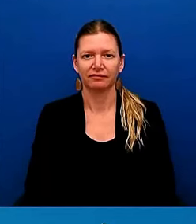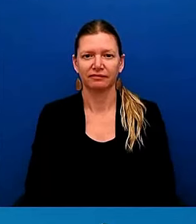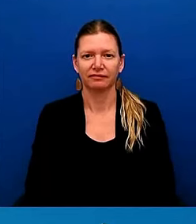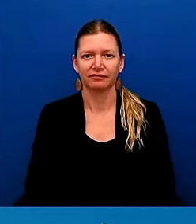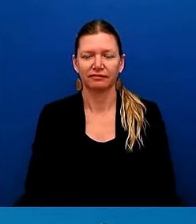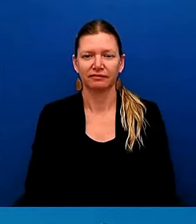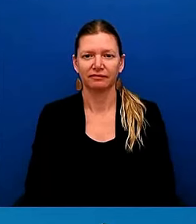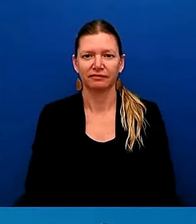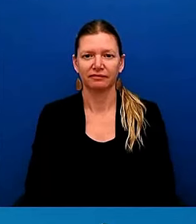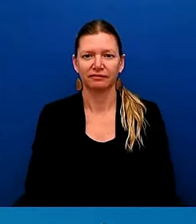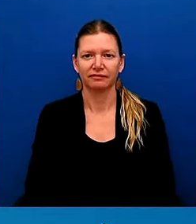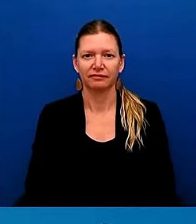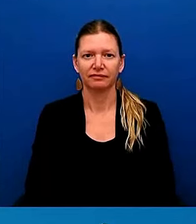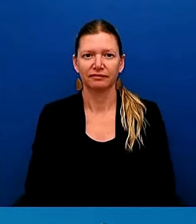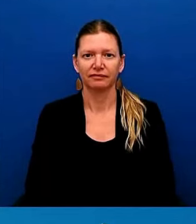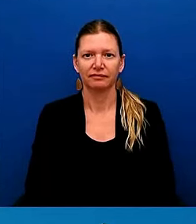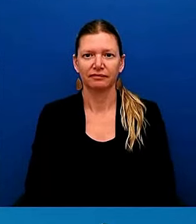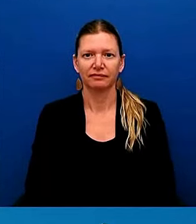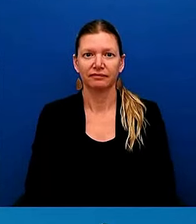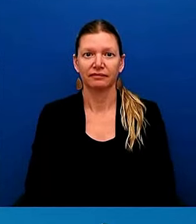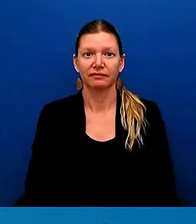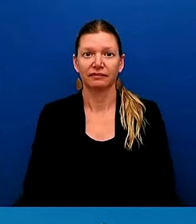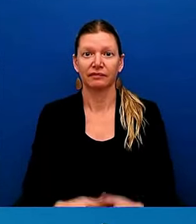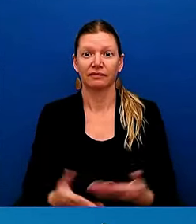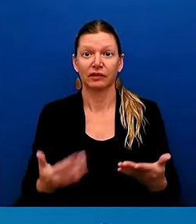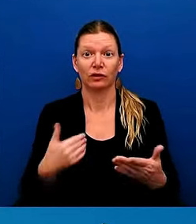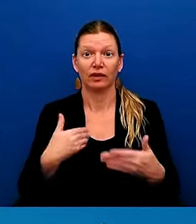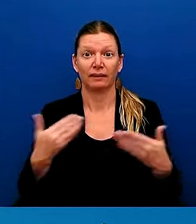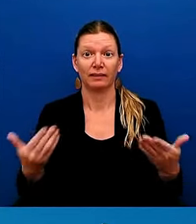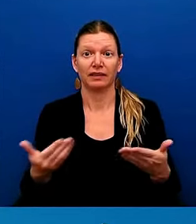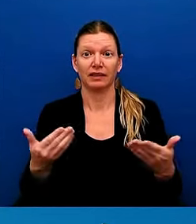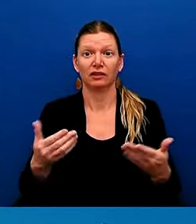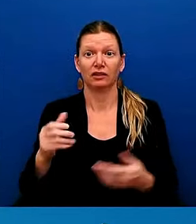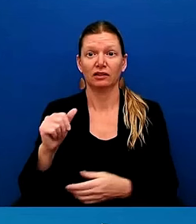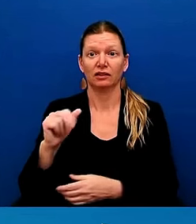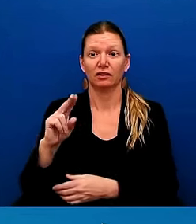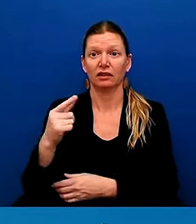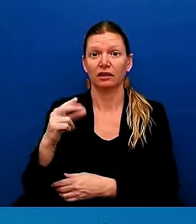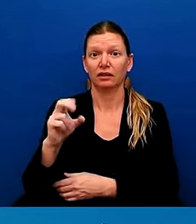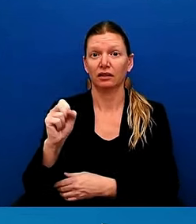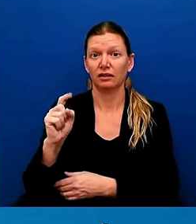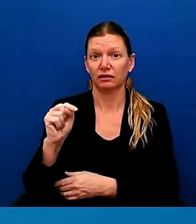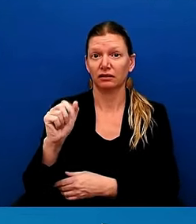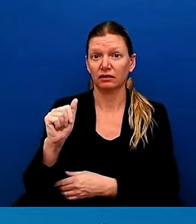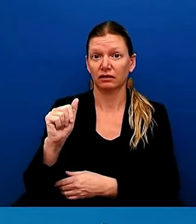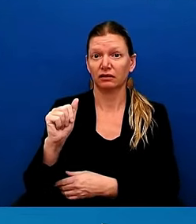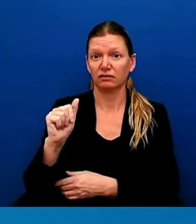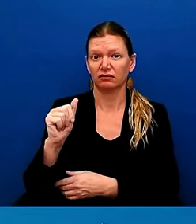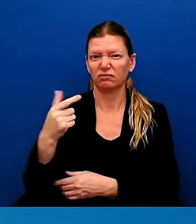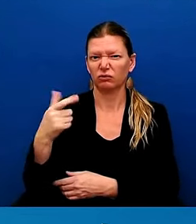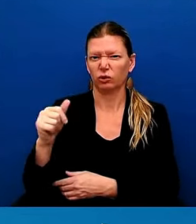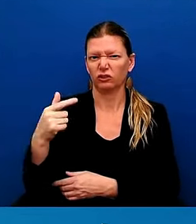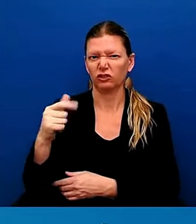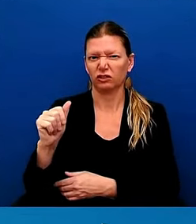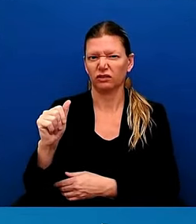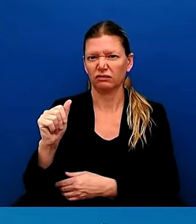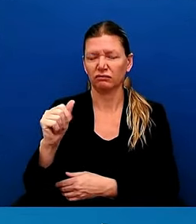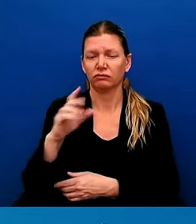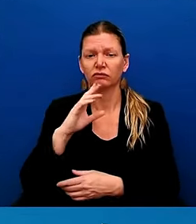So I'm here in Augusta to first and foremost thank the federal,